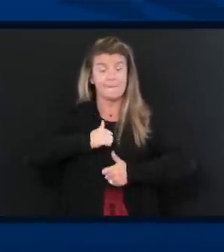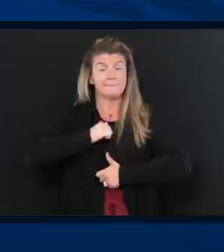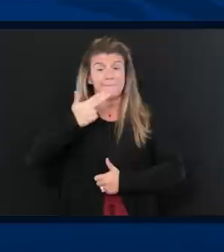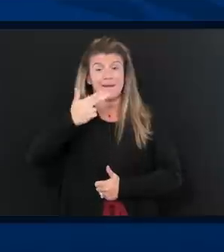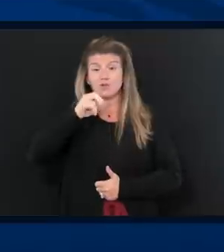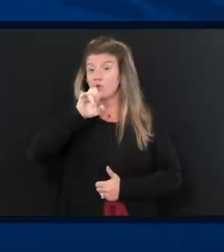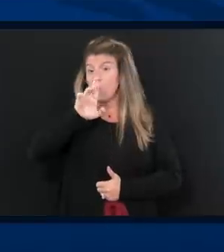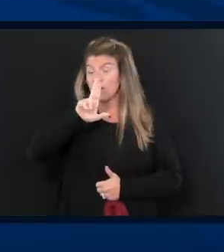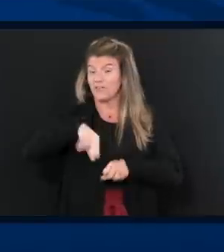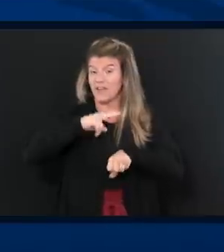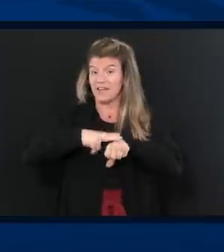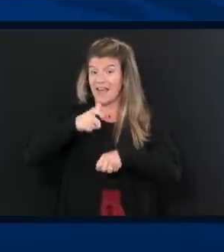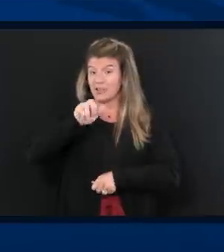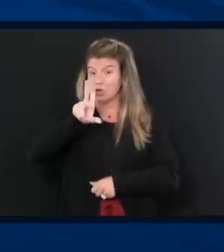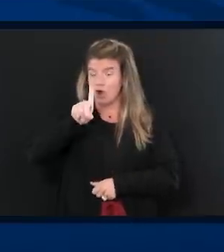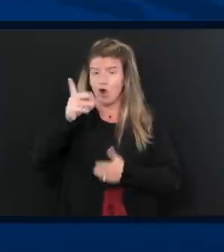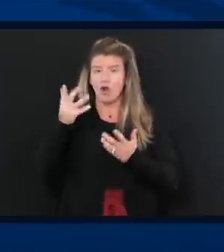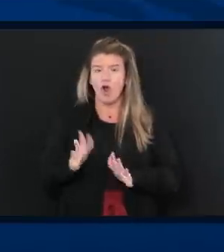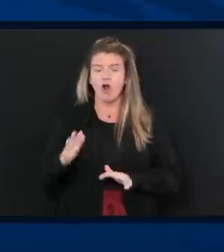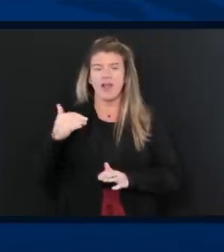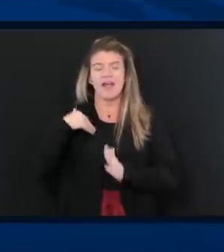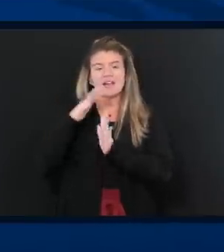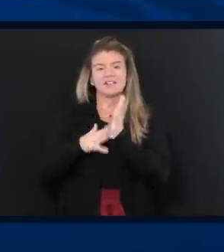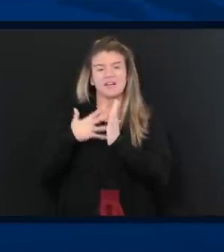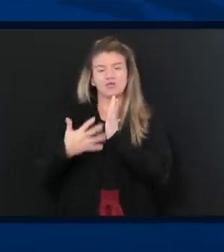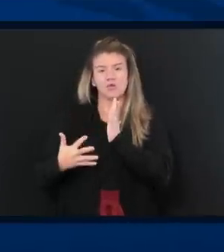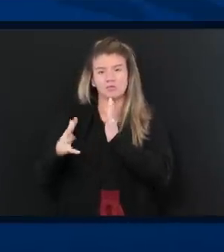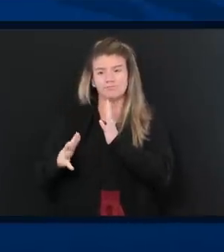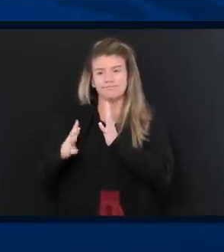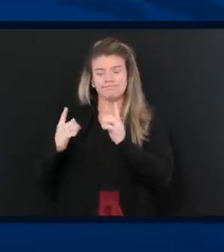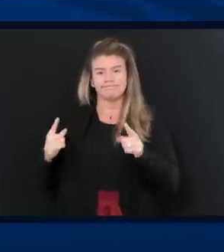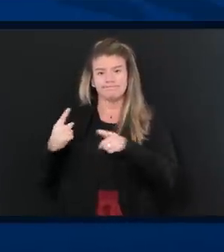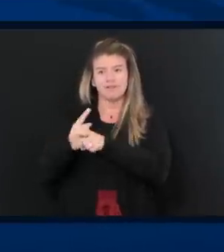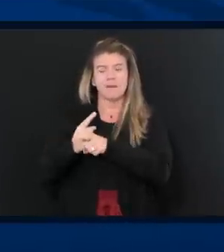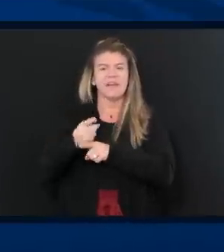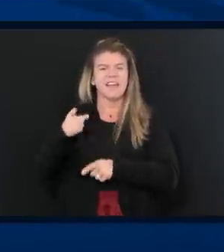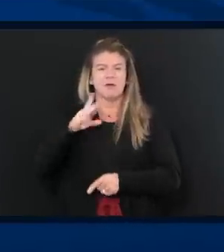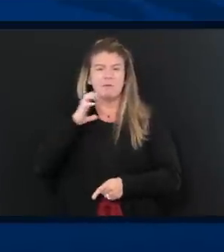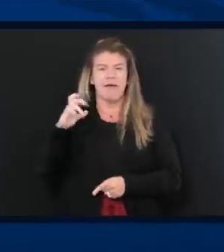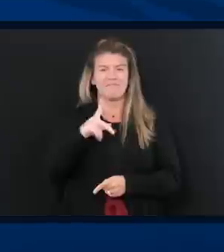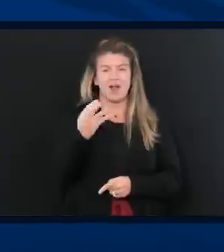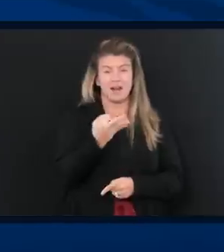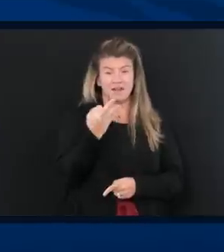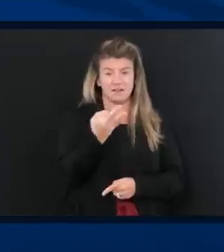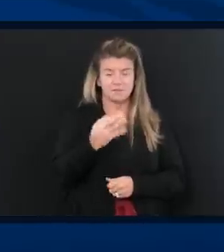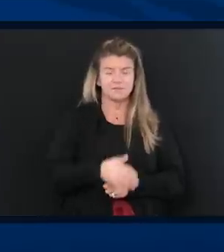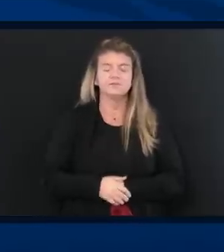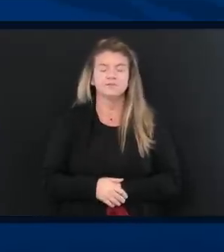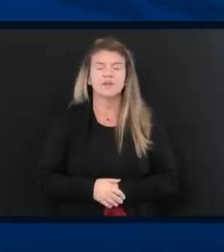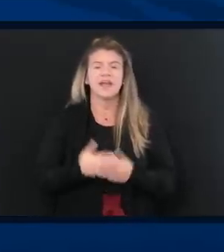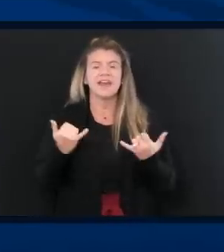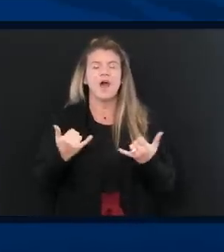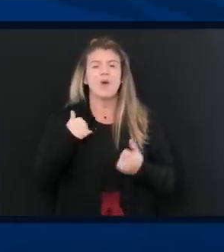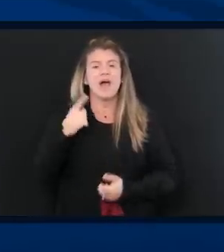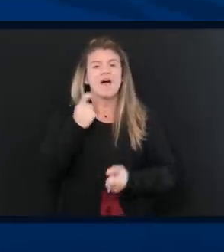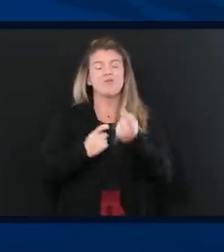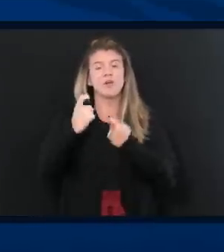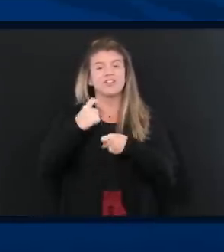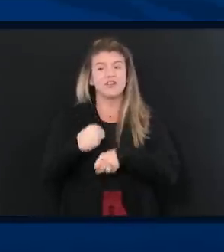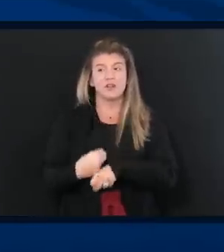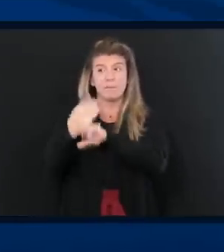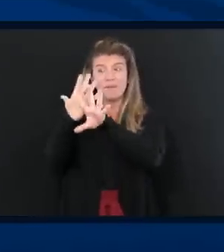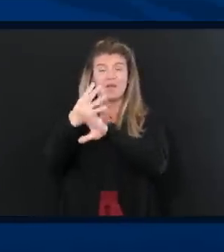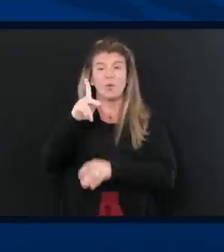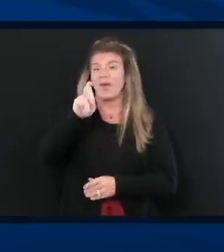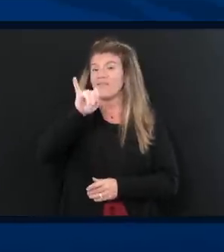the West Virginia National Guard had a previously scheduled engagement today, but he will join us again on Friday. We'll now go to questions from members of the media. The first today